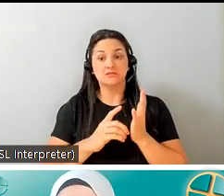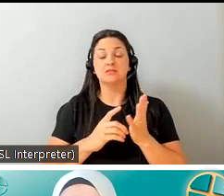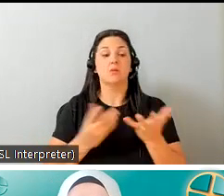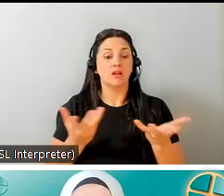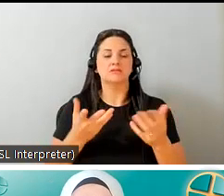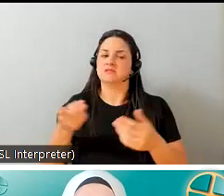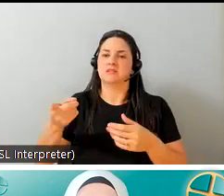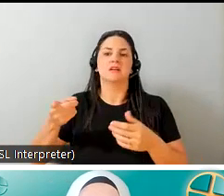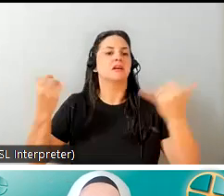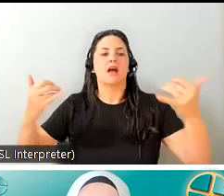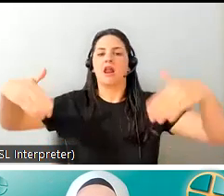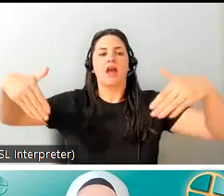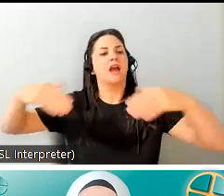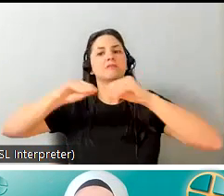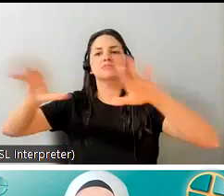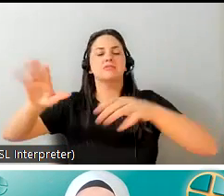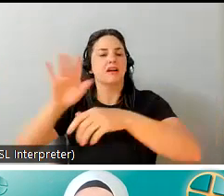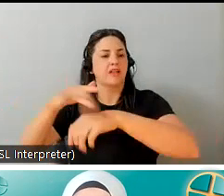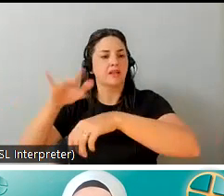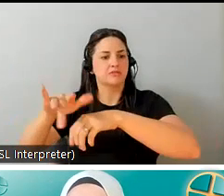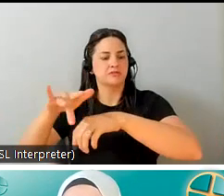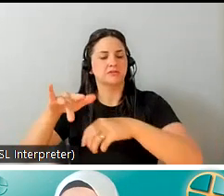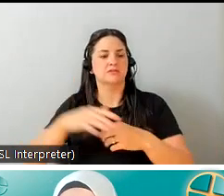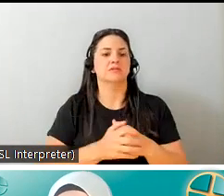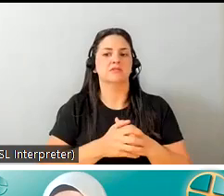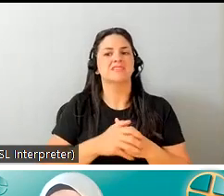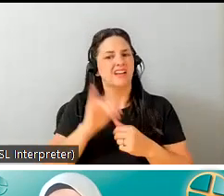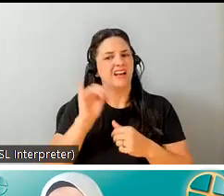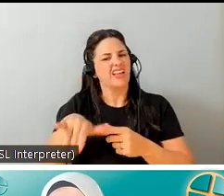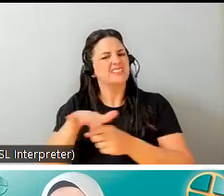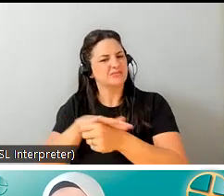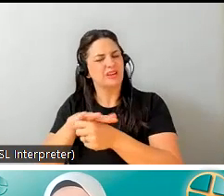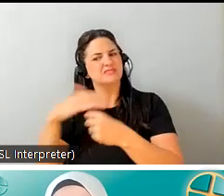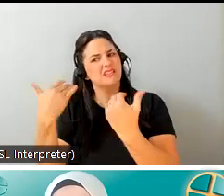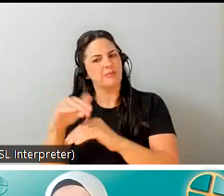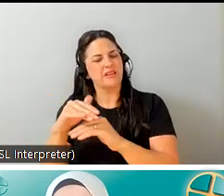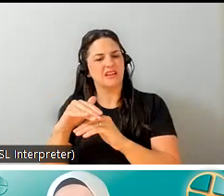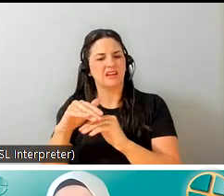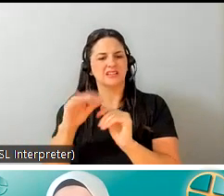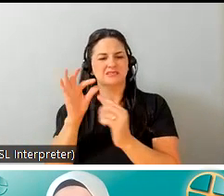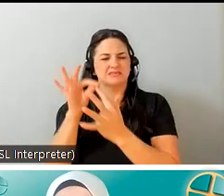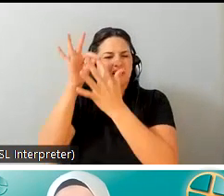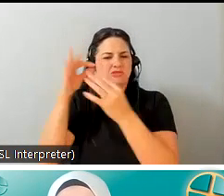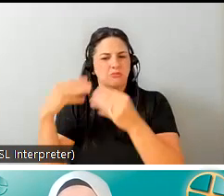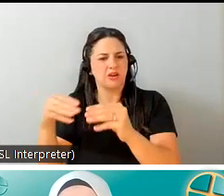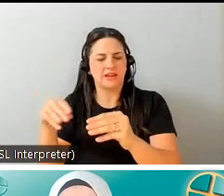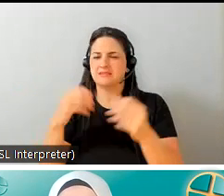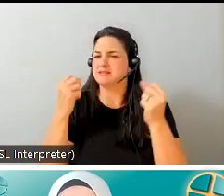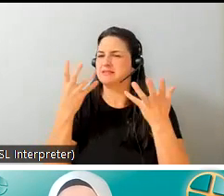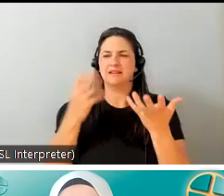mentioned the assistive devices space itself is still limited it's still considered niche market and there's still lots out there that's not uh done